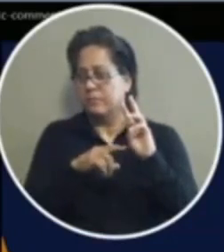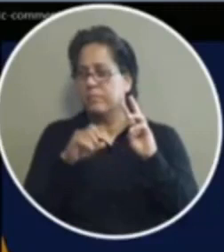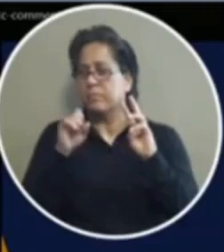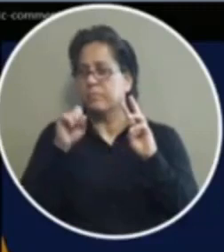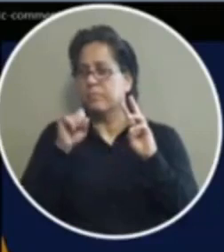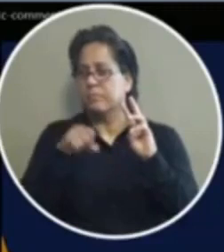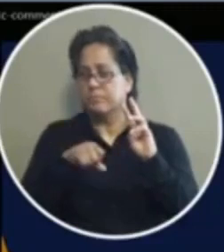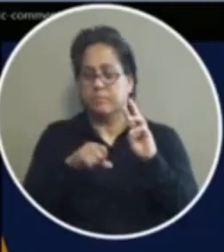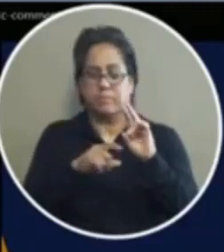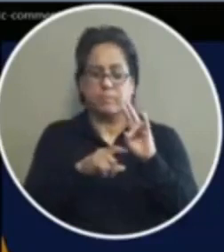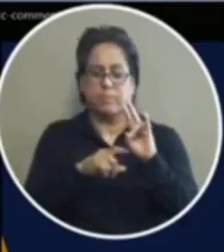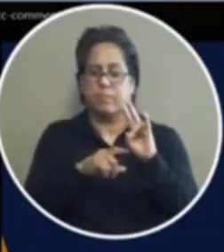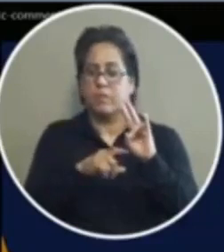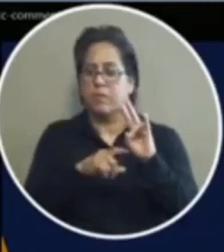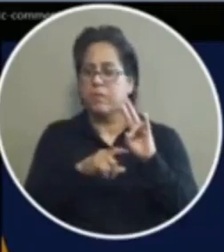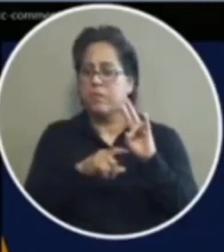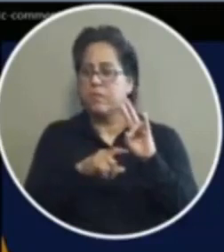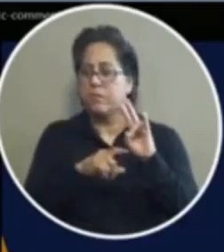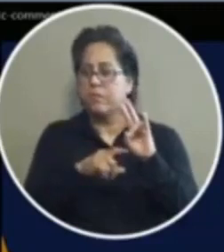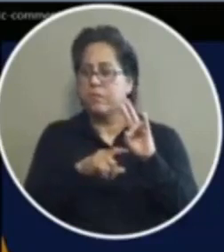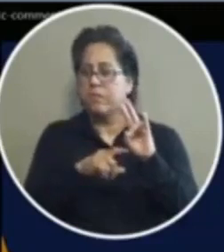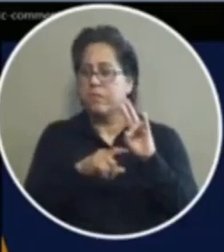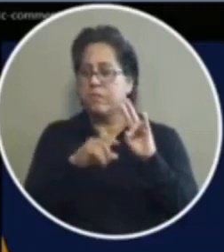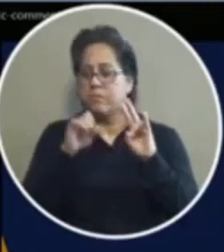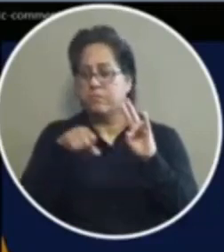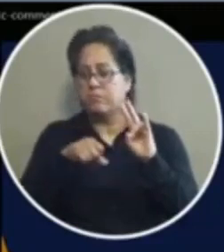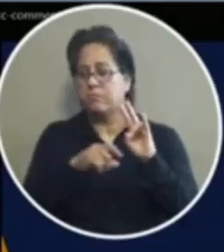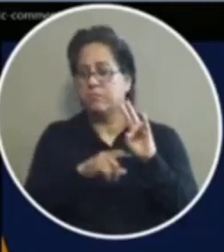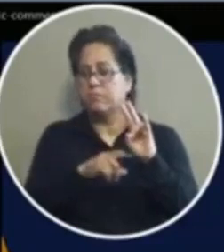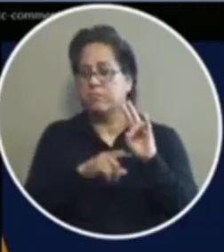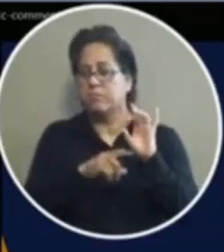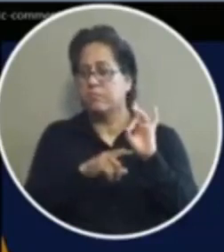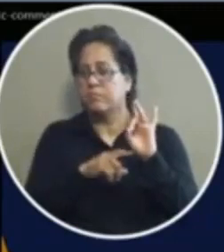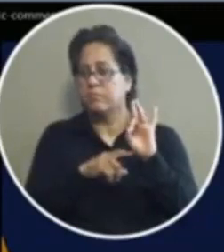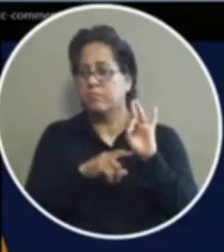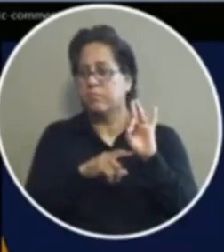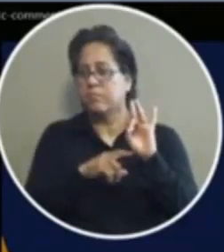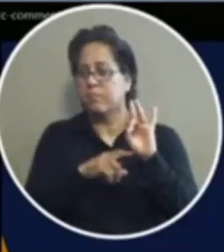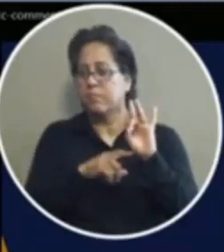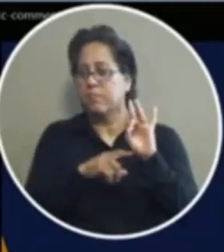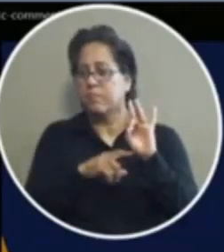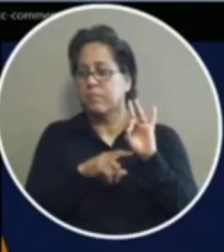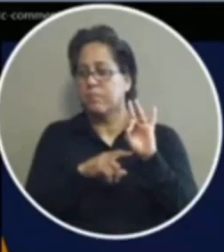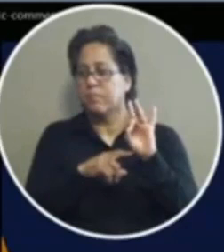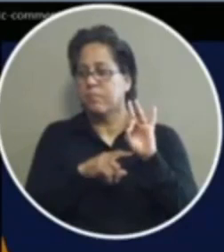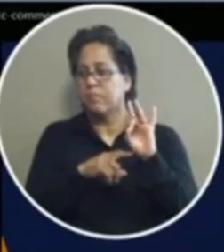yes representative rivera sure representative lizarga